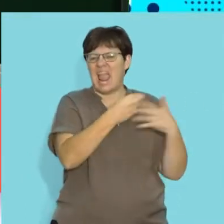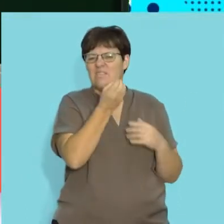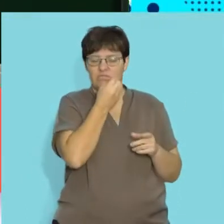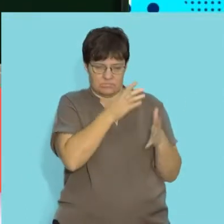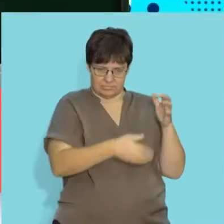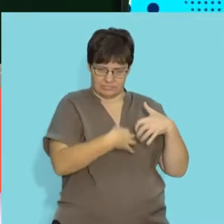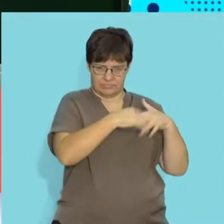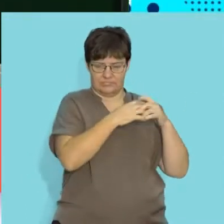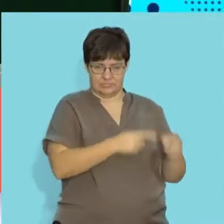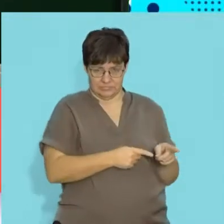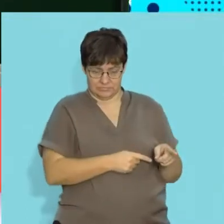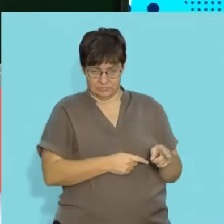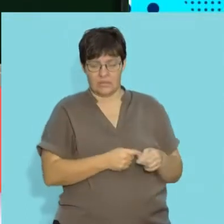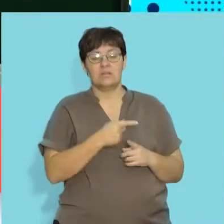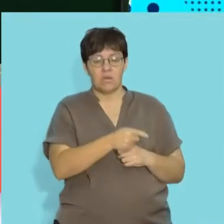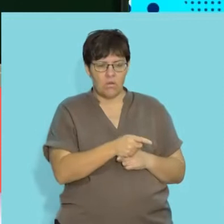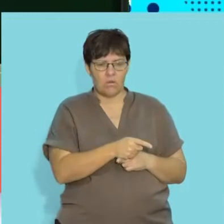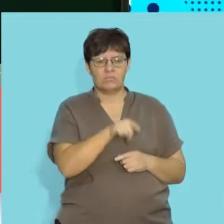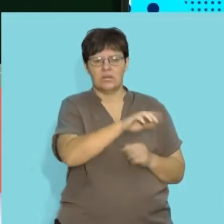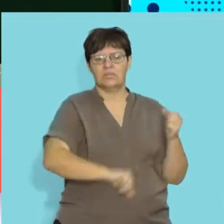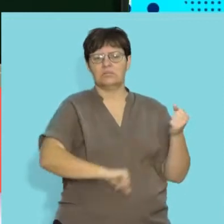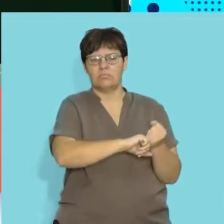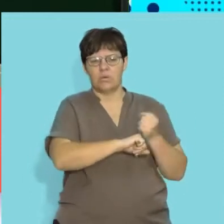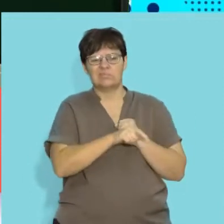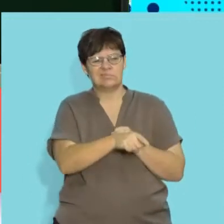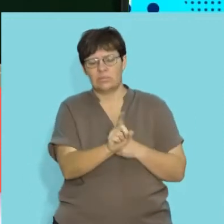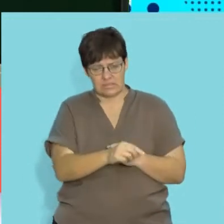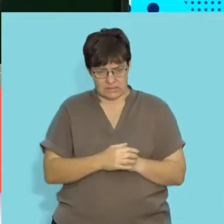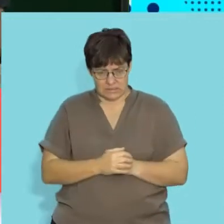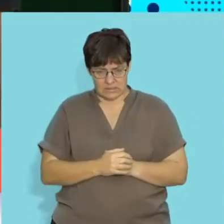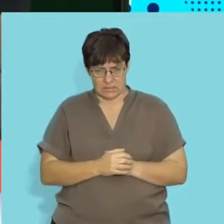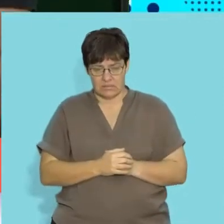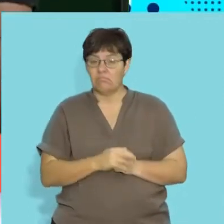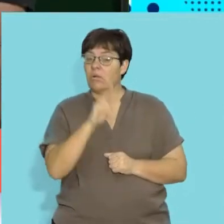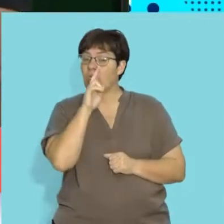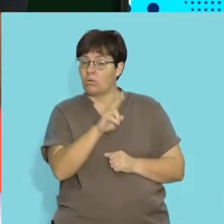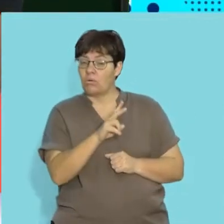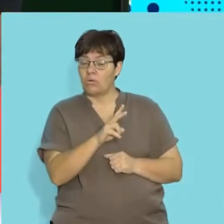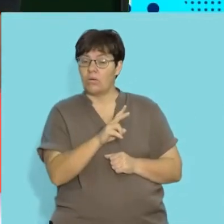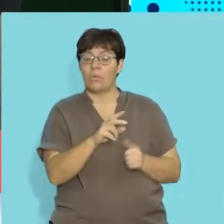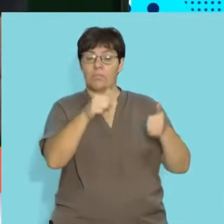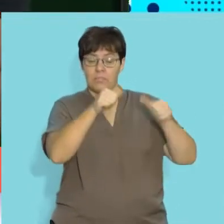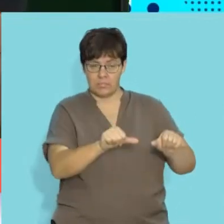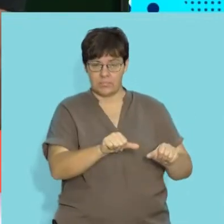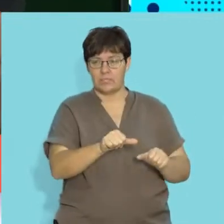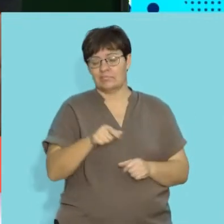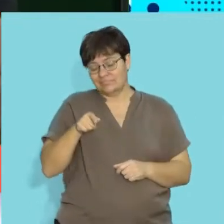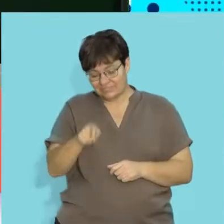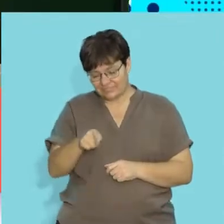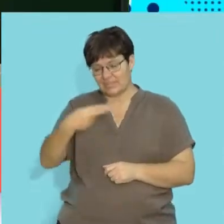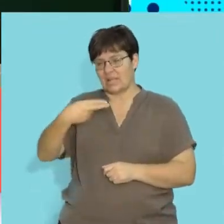any food chain. Let's look at what is supported by autotrophs. Essentially, looking at the next group called the